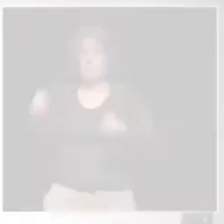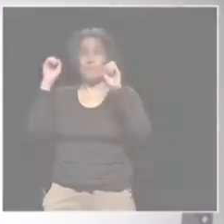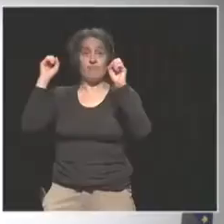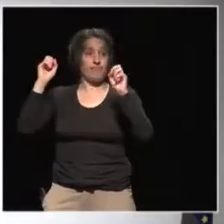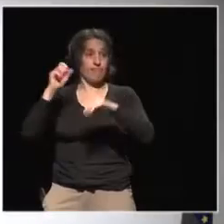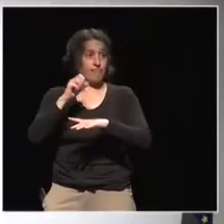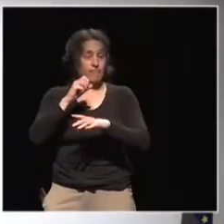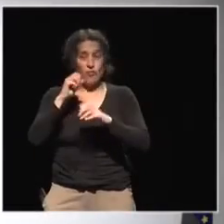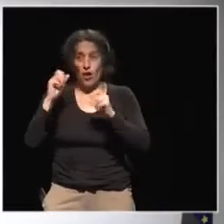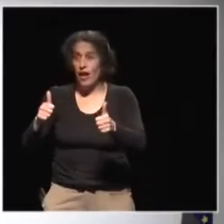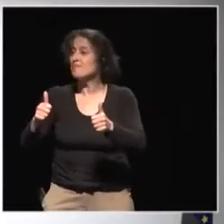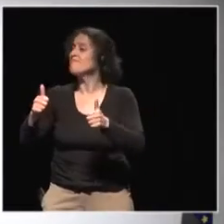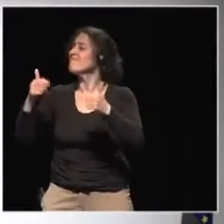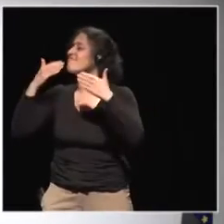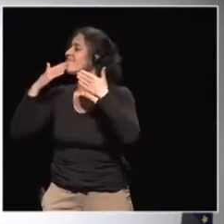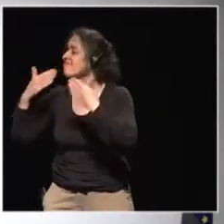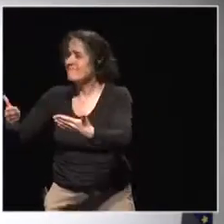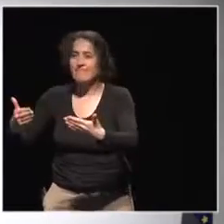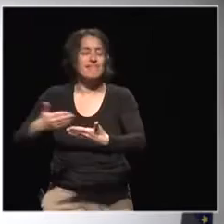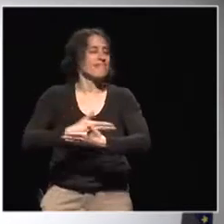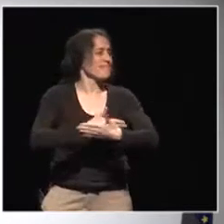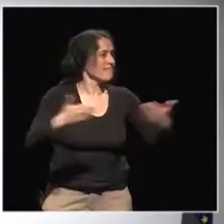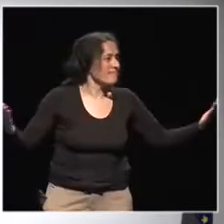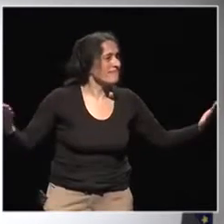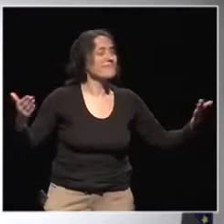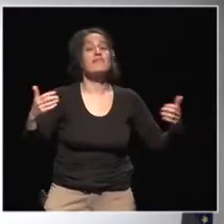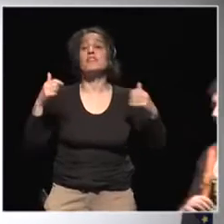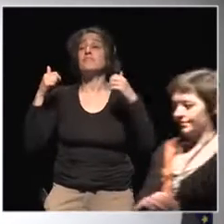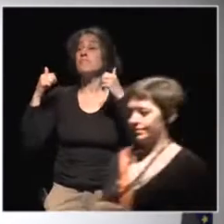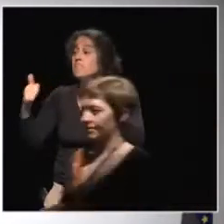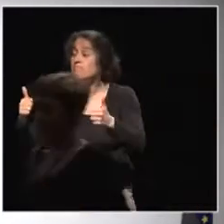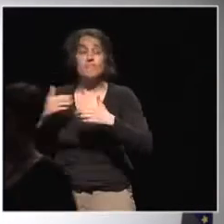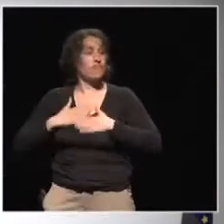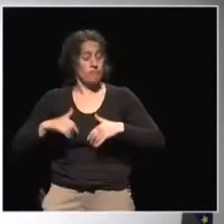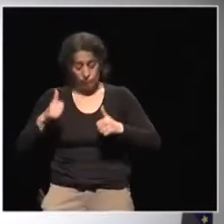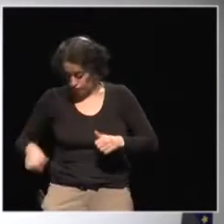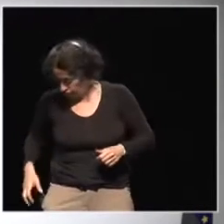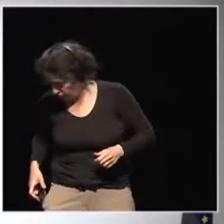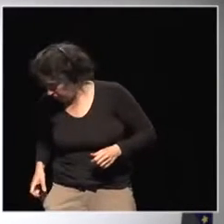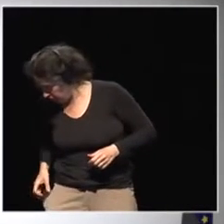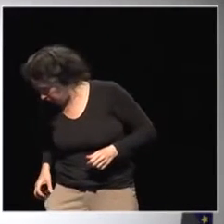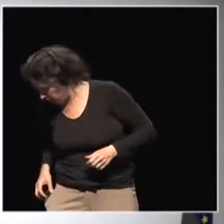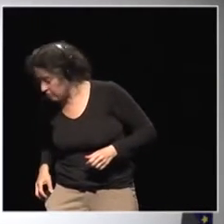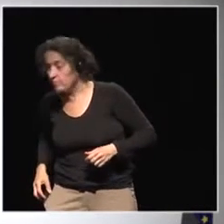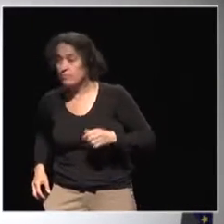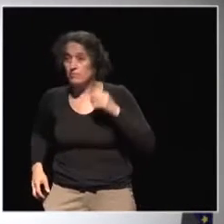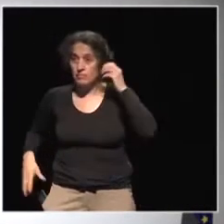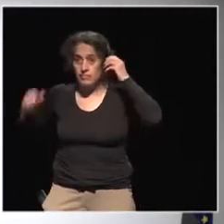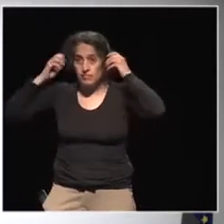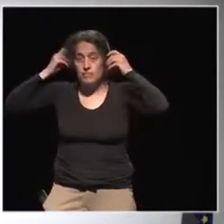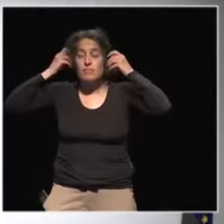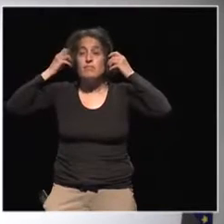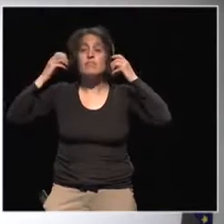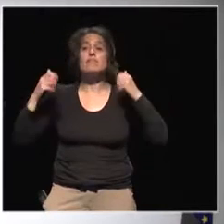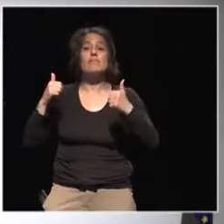Hello everybody, good afternoon. Hope you are fine, we are slowly heading towards the end of the